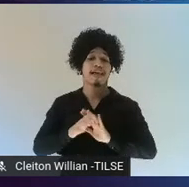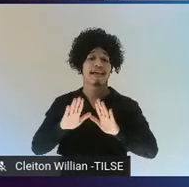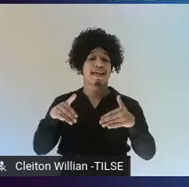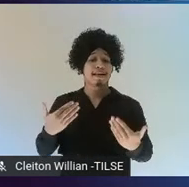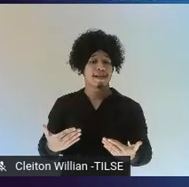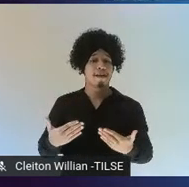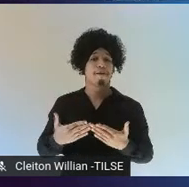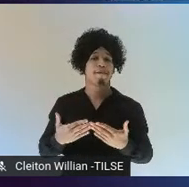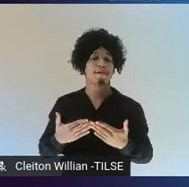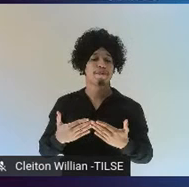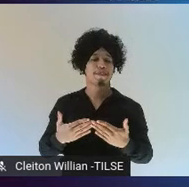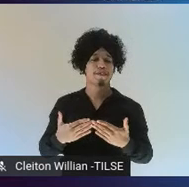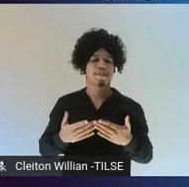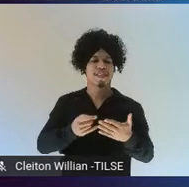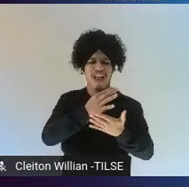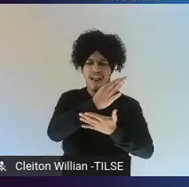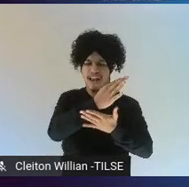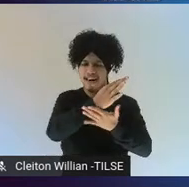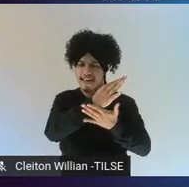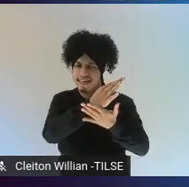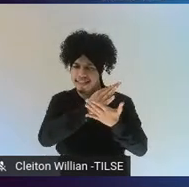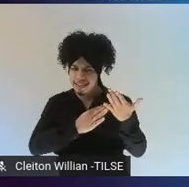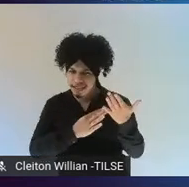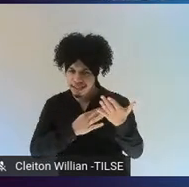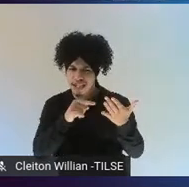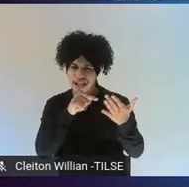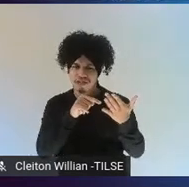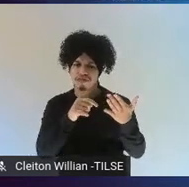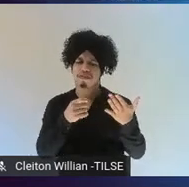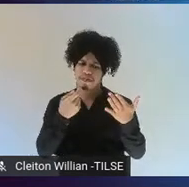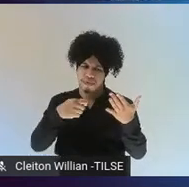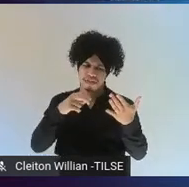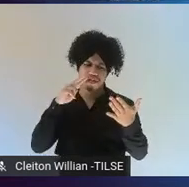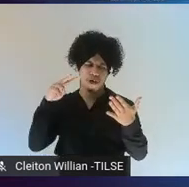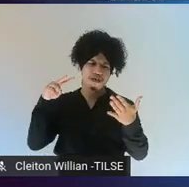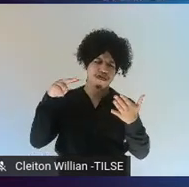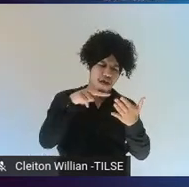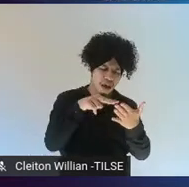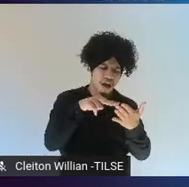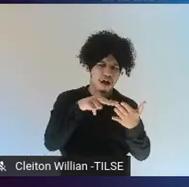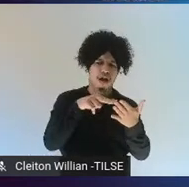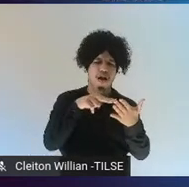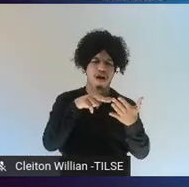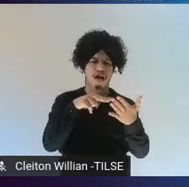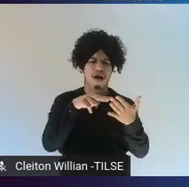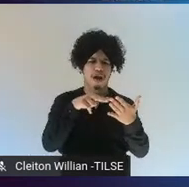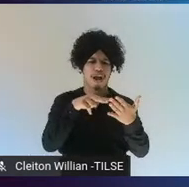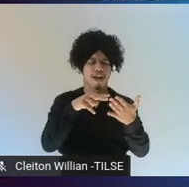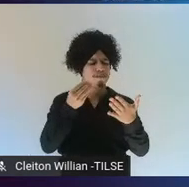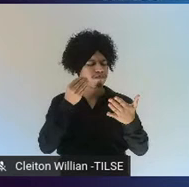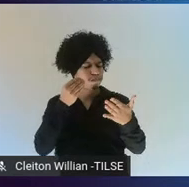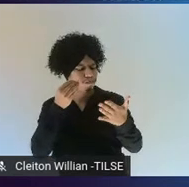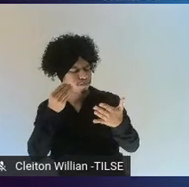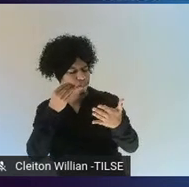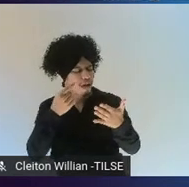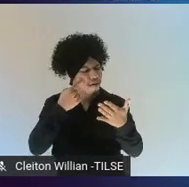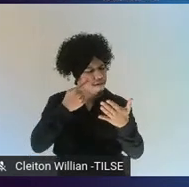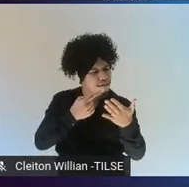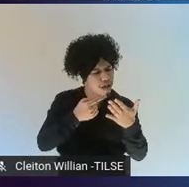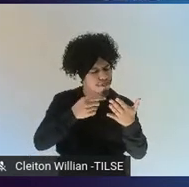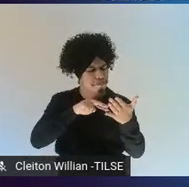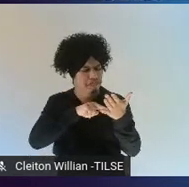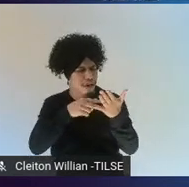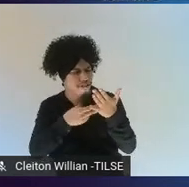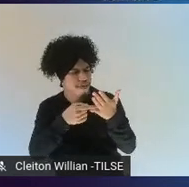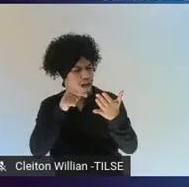is opaque. Text is something that you actually have to look at and figure out. So, a text is something